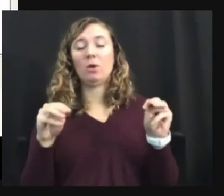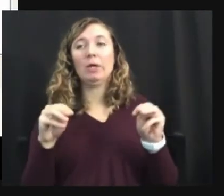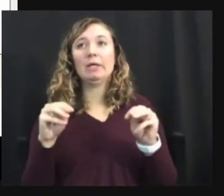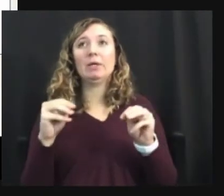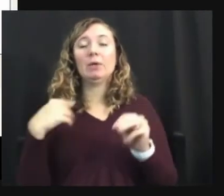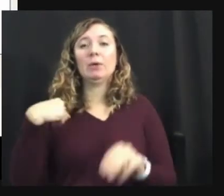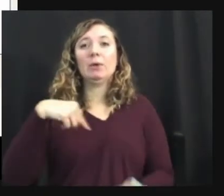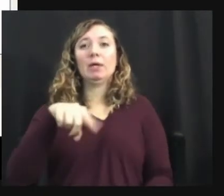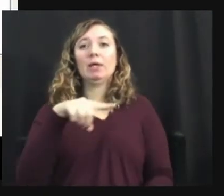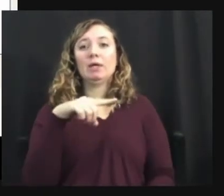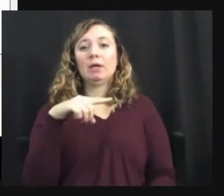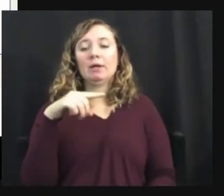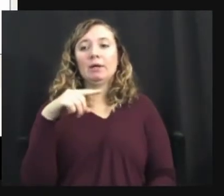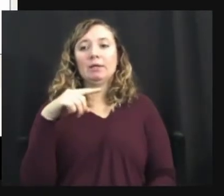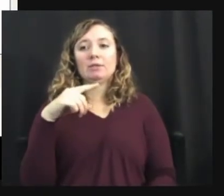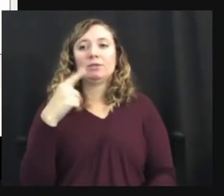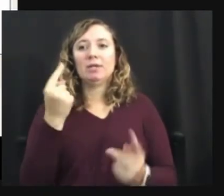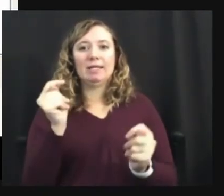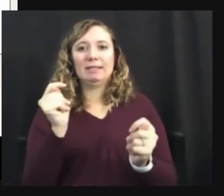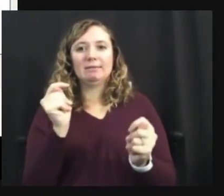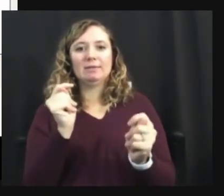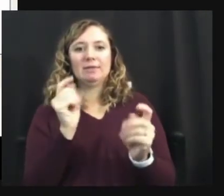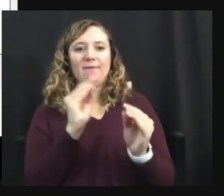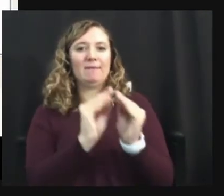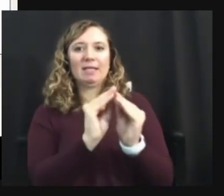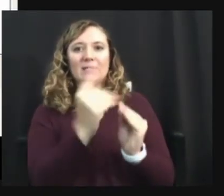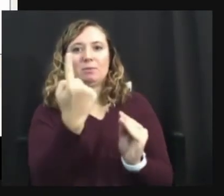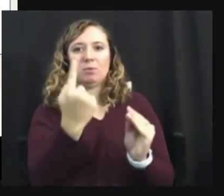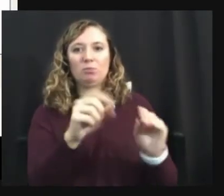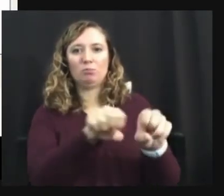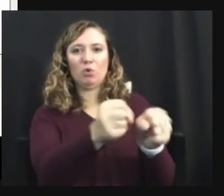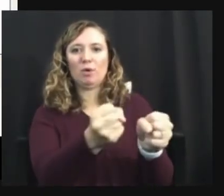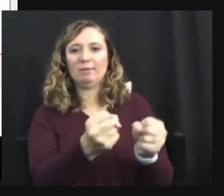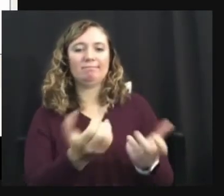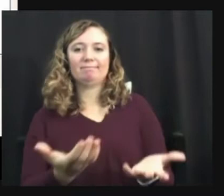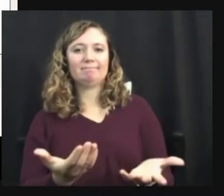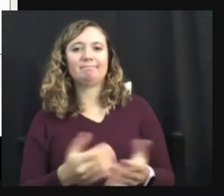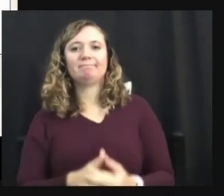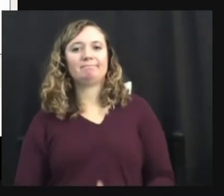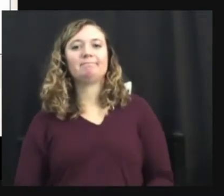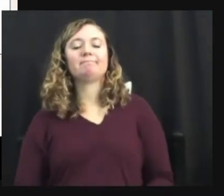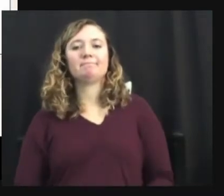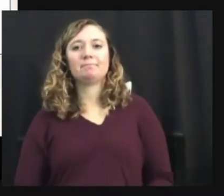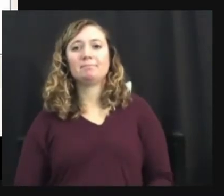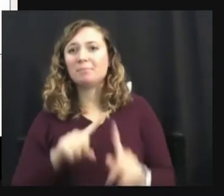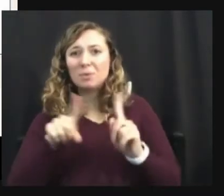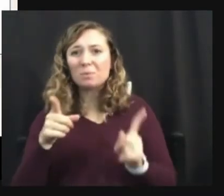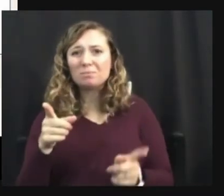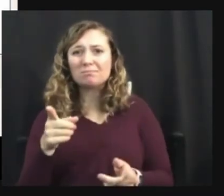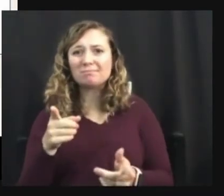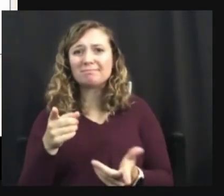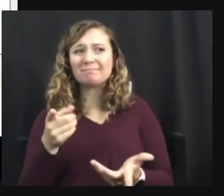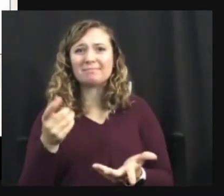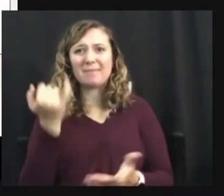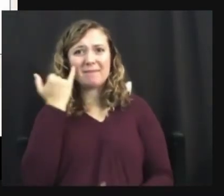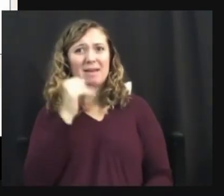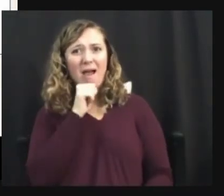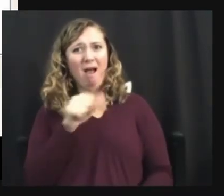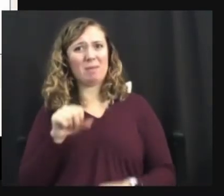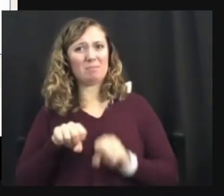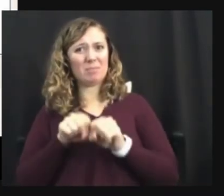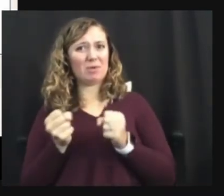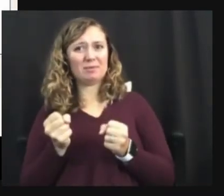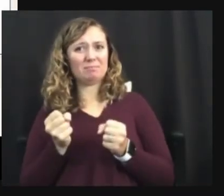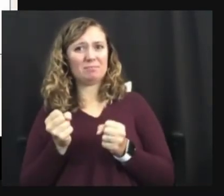do we fix somebody who's broken? But what if you're not broken? What if you're just